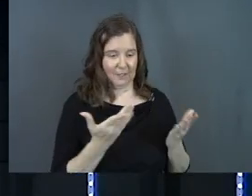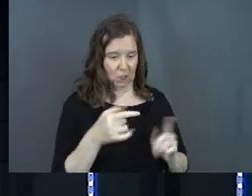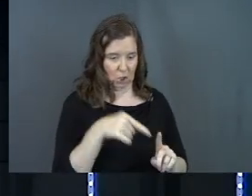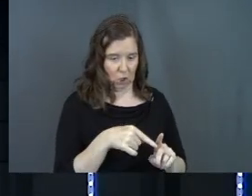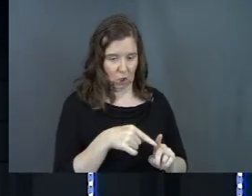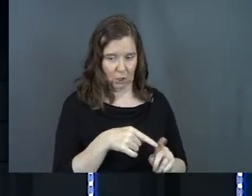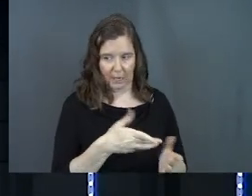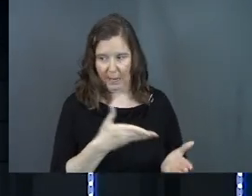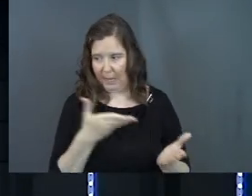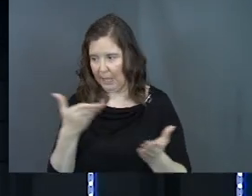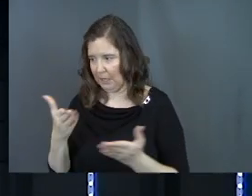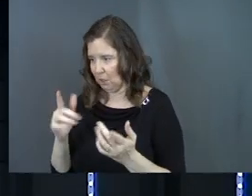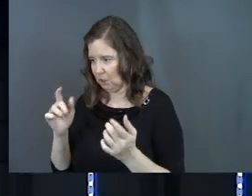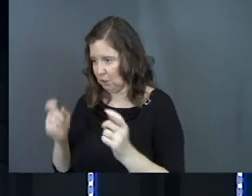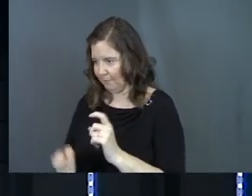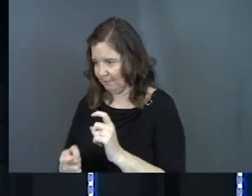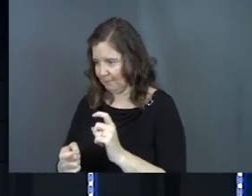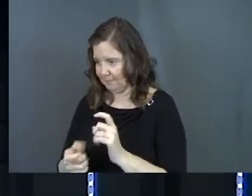and here.